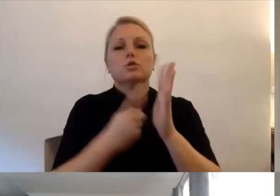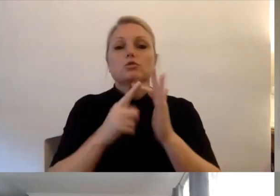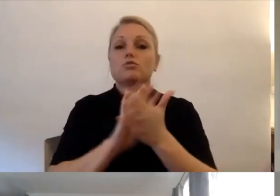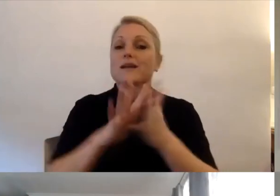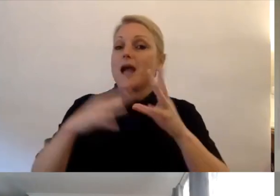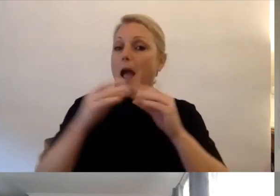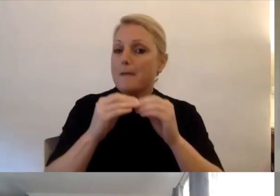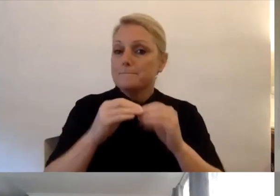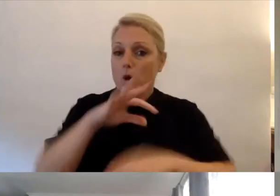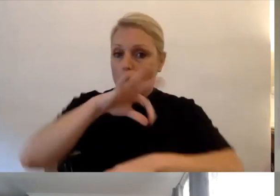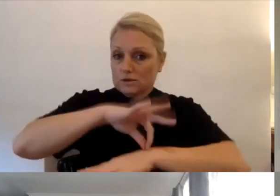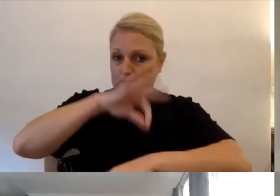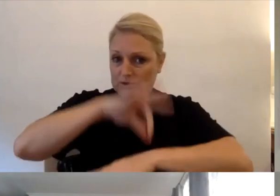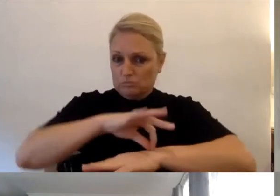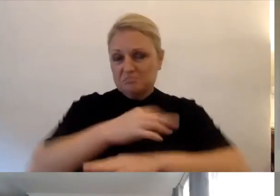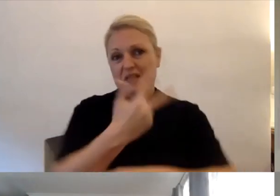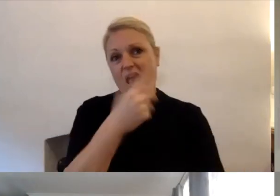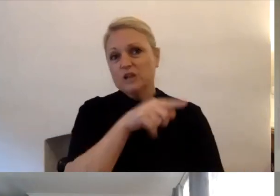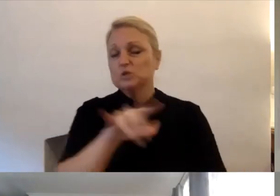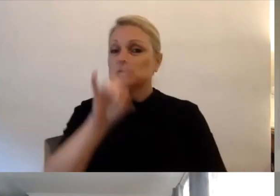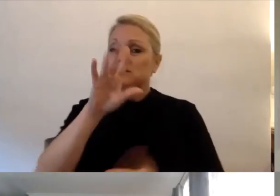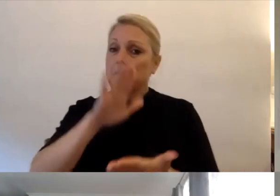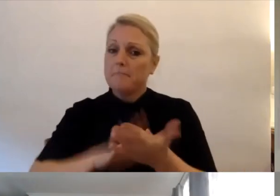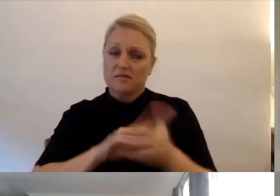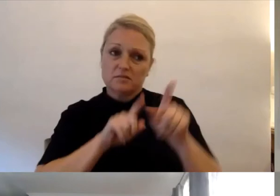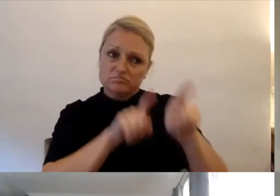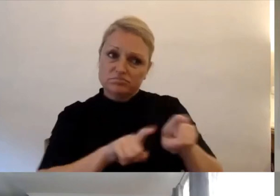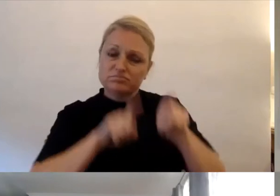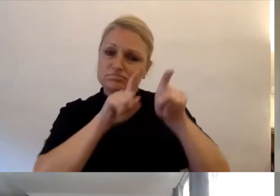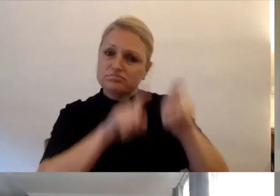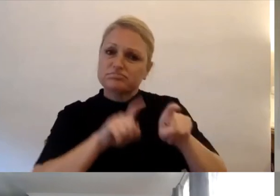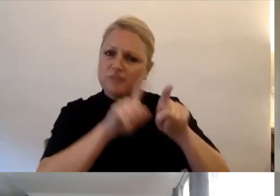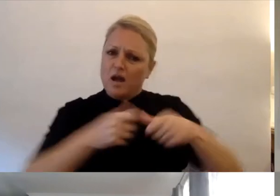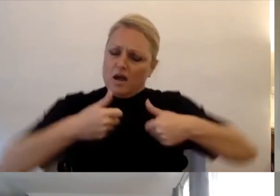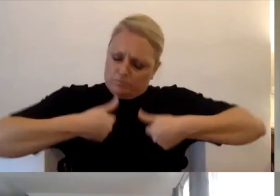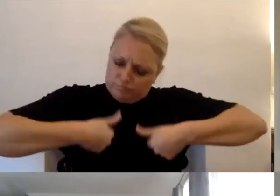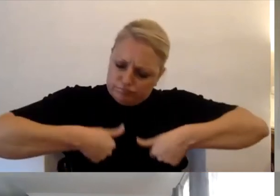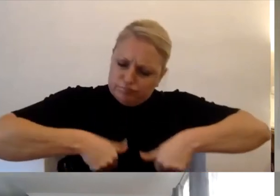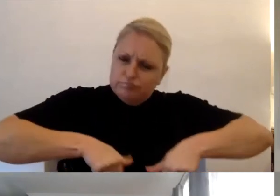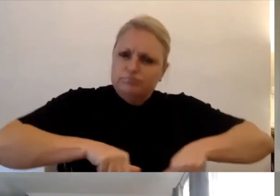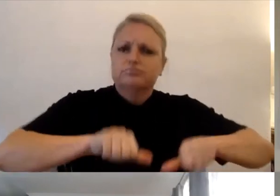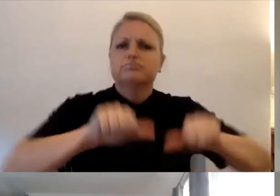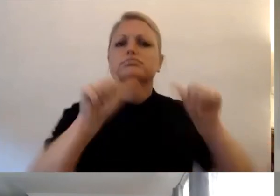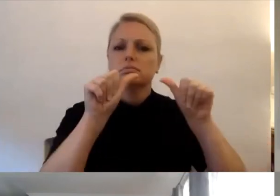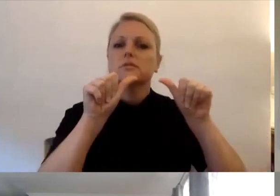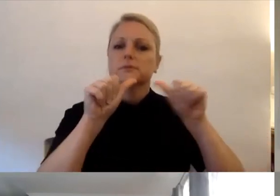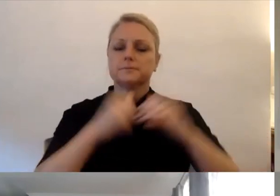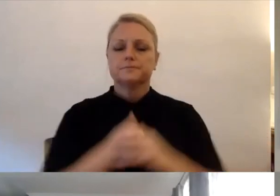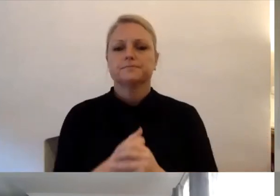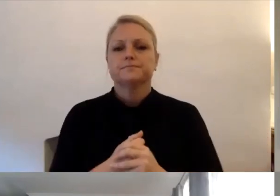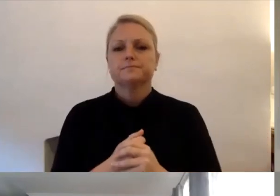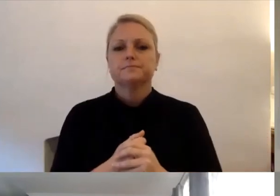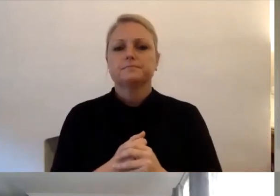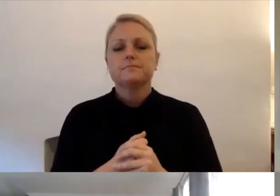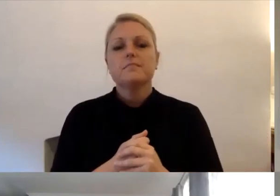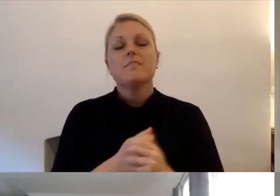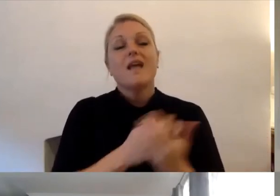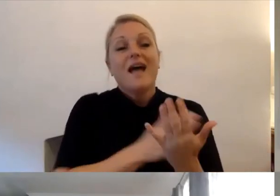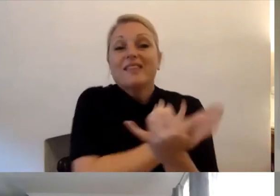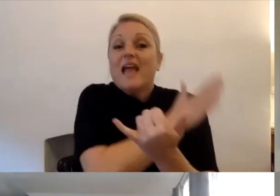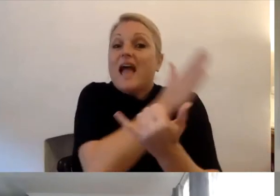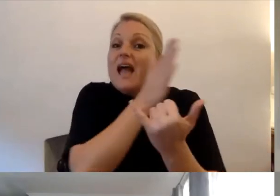eight to 10 months. Then I met the Birch team where I did 18 months of rehab with them. Towards the end of my